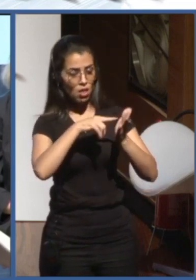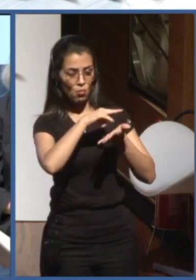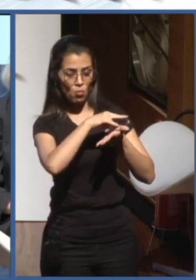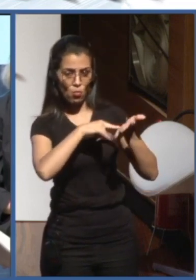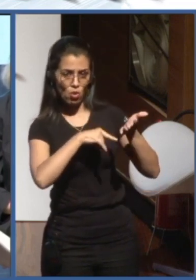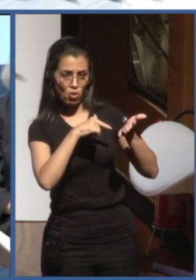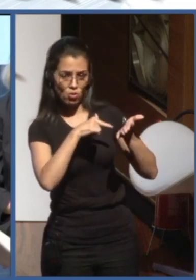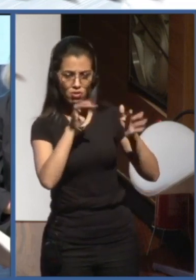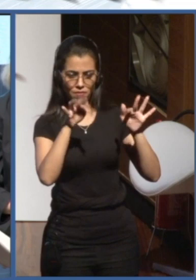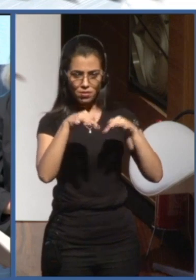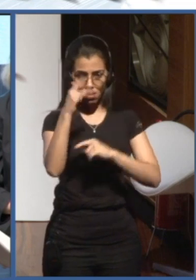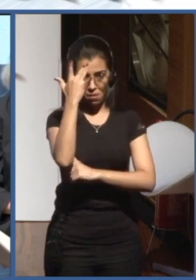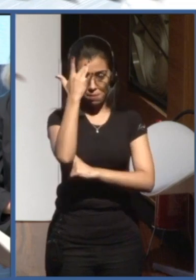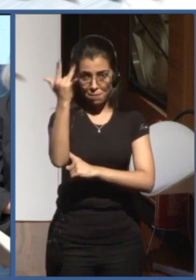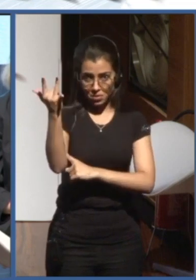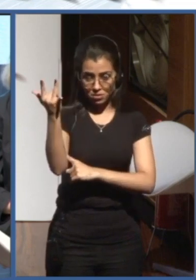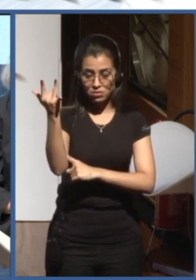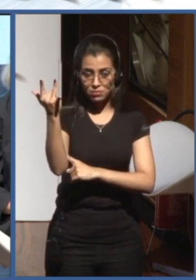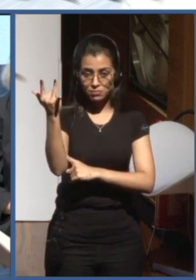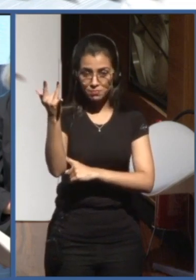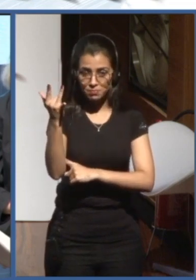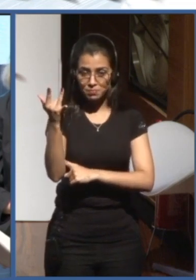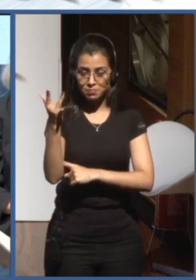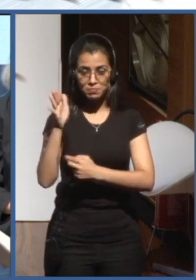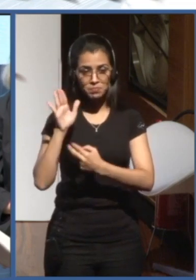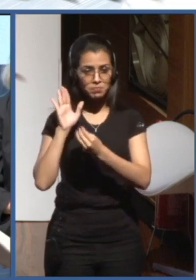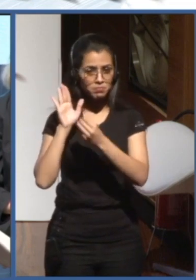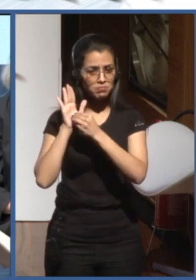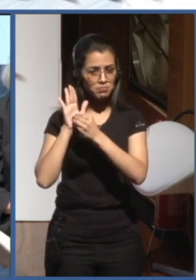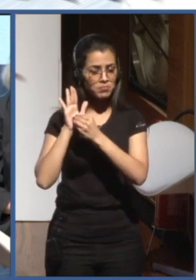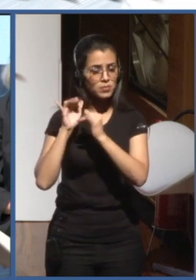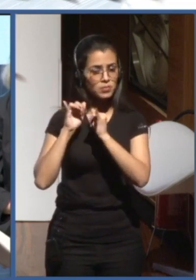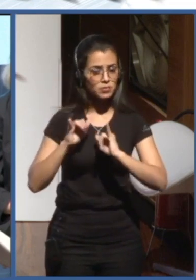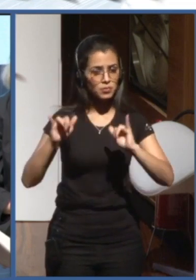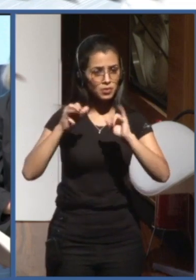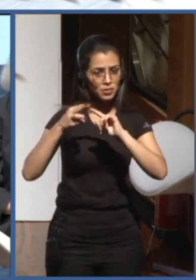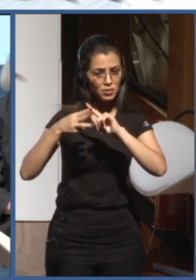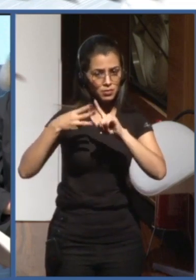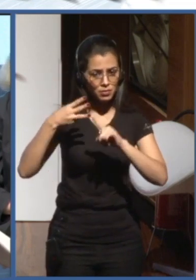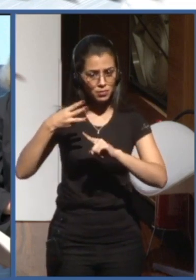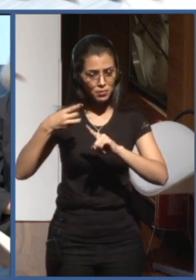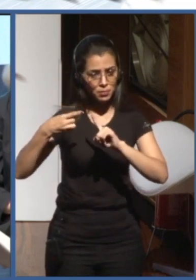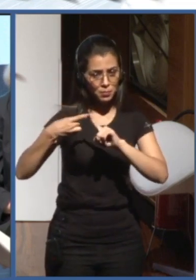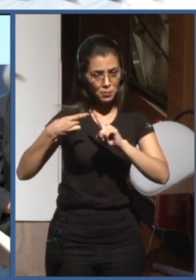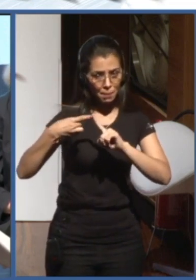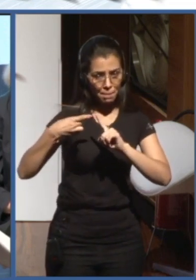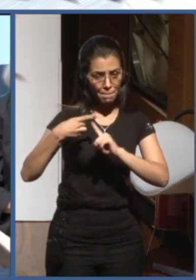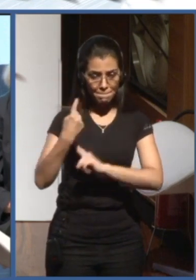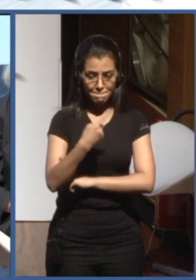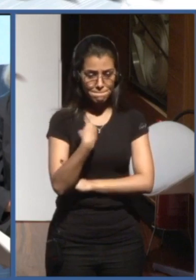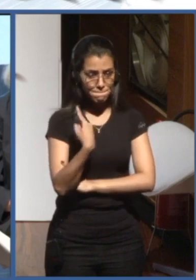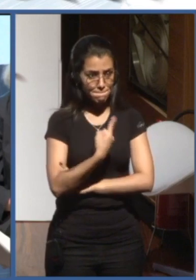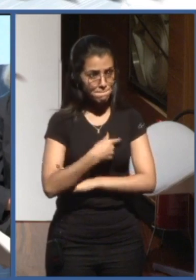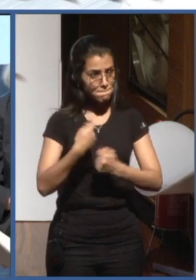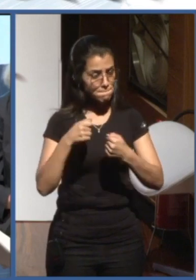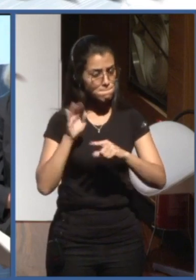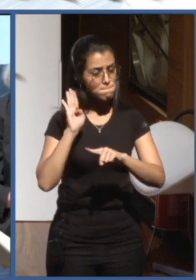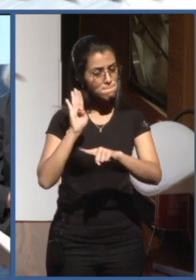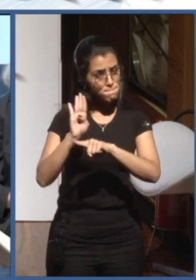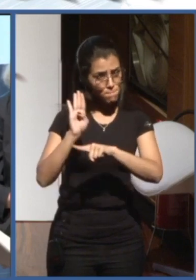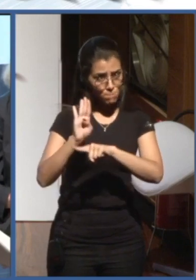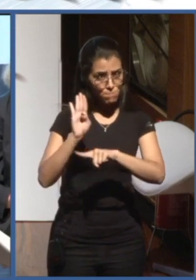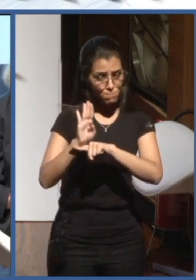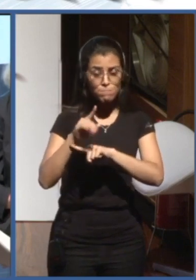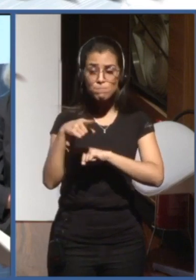messages let's say or maybe three messages first of all we need to cooperate we cannot work alone we have all of us have